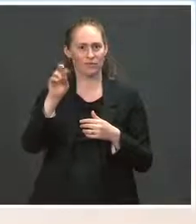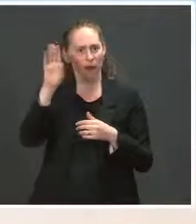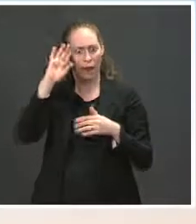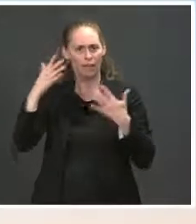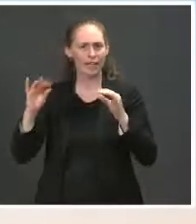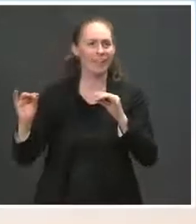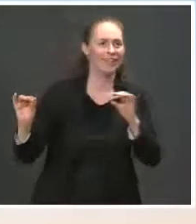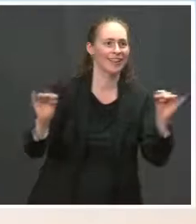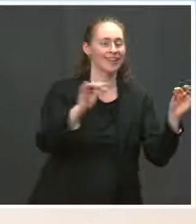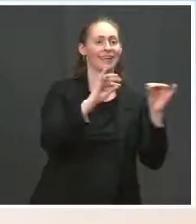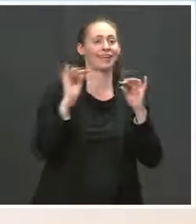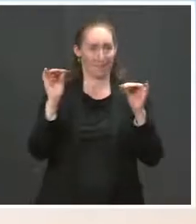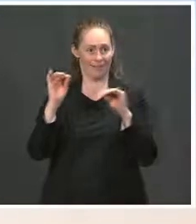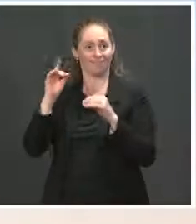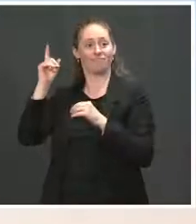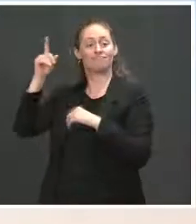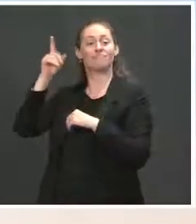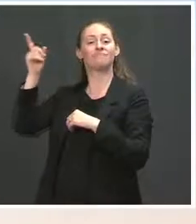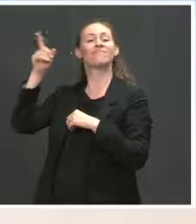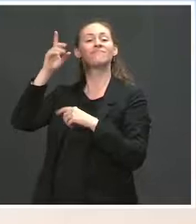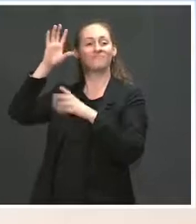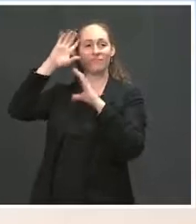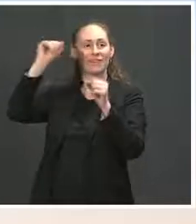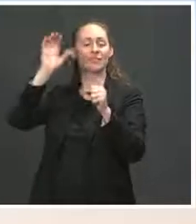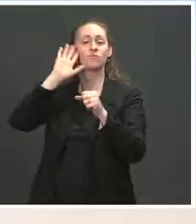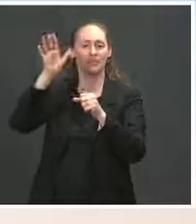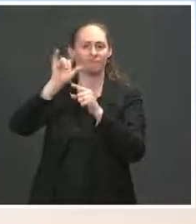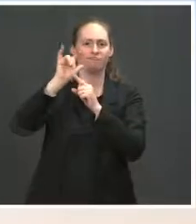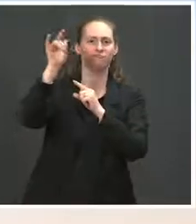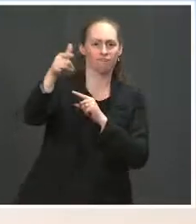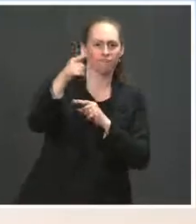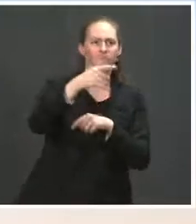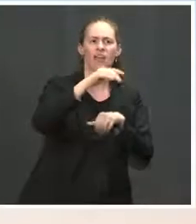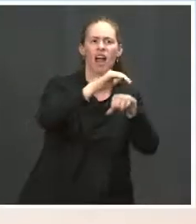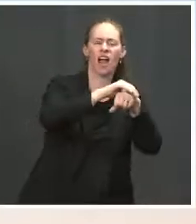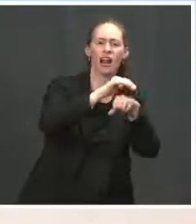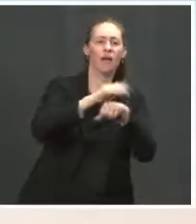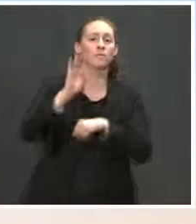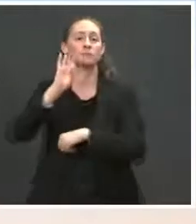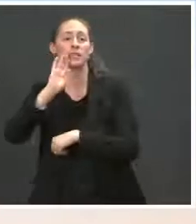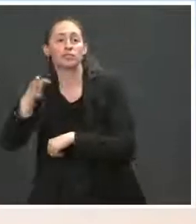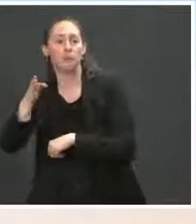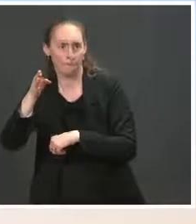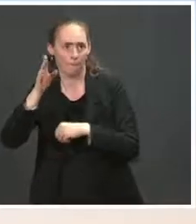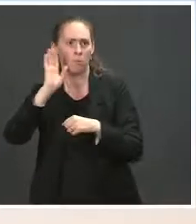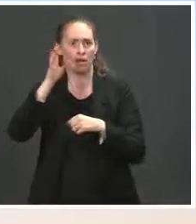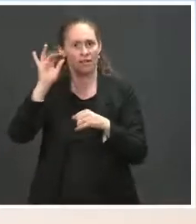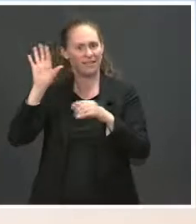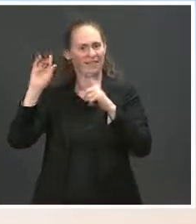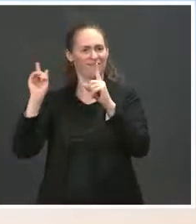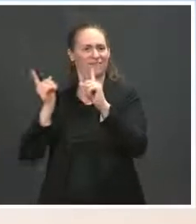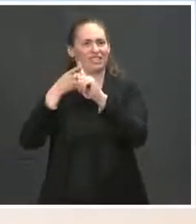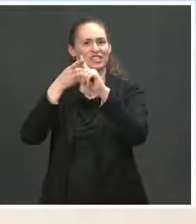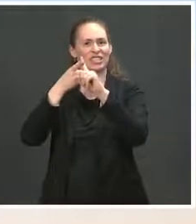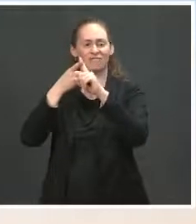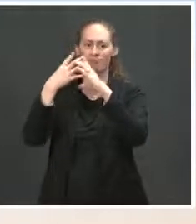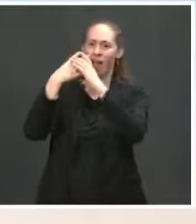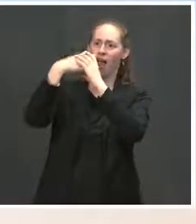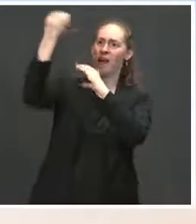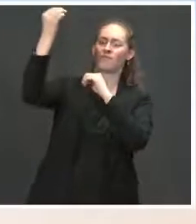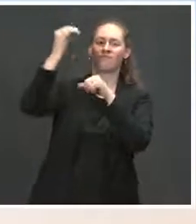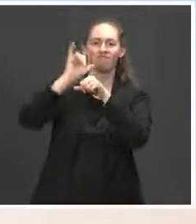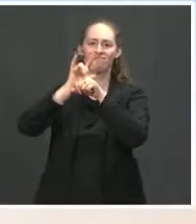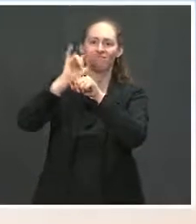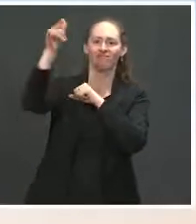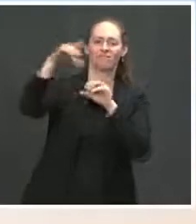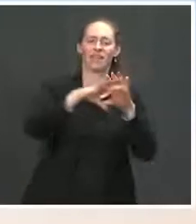will travel to the United Kingdom and Belgium in June for his first overseas trip as President. This trip will highlight his commitment to restoring our